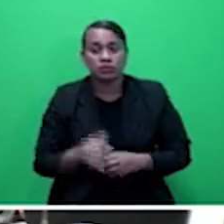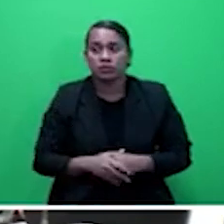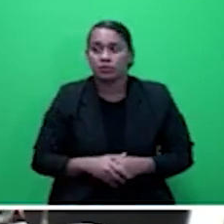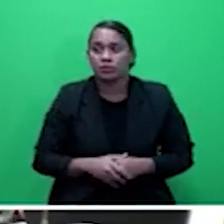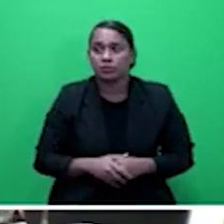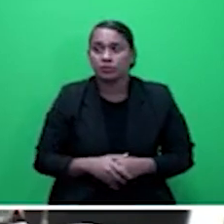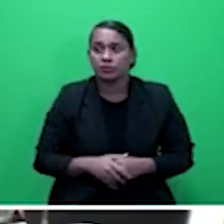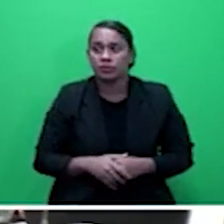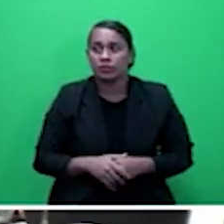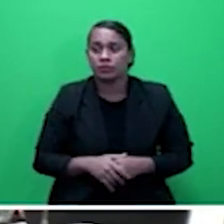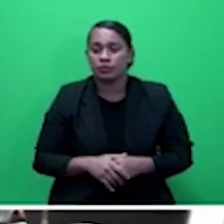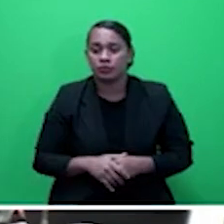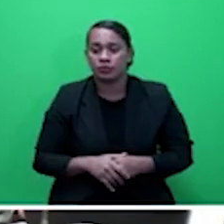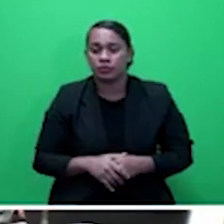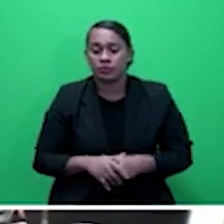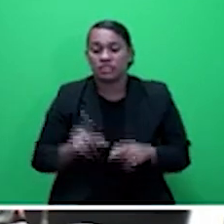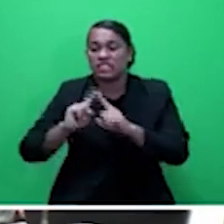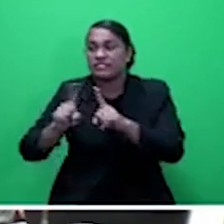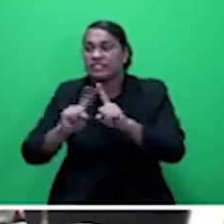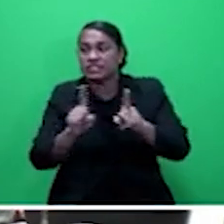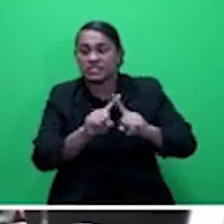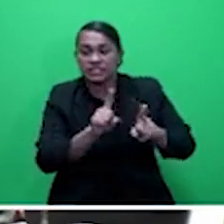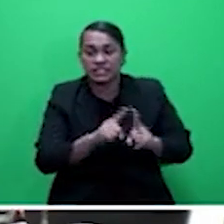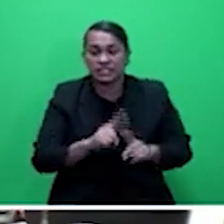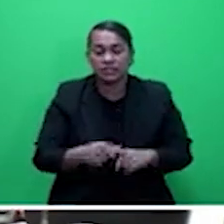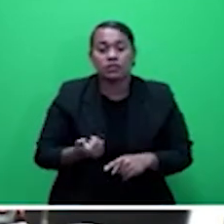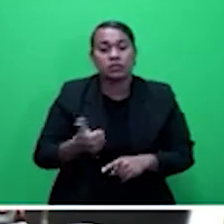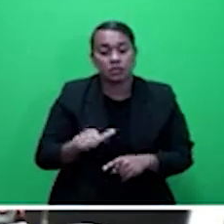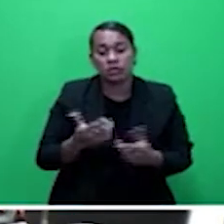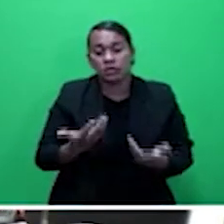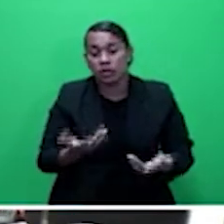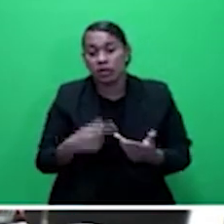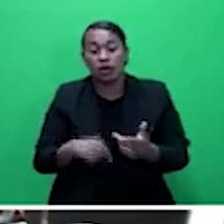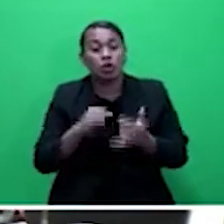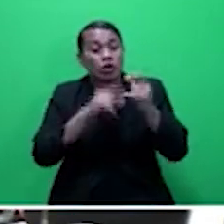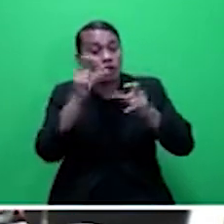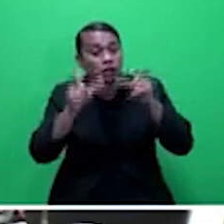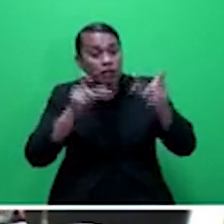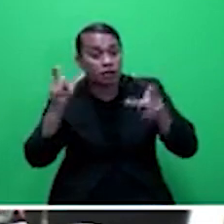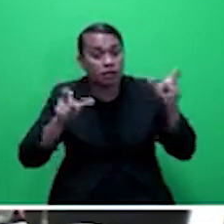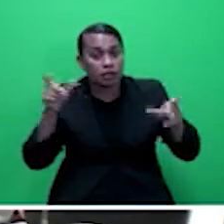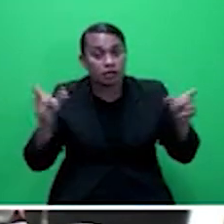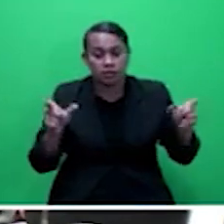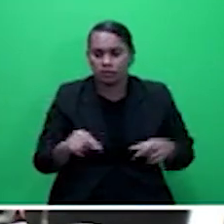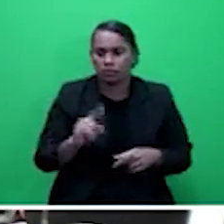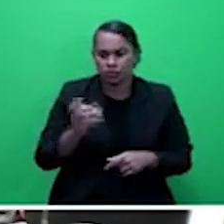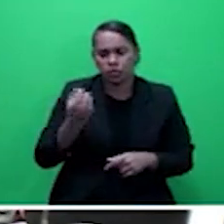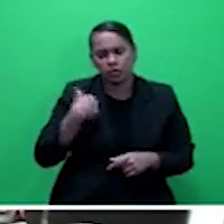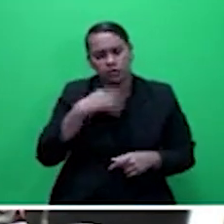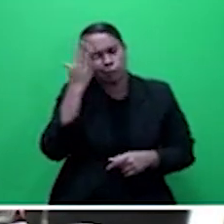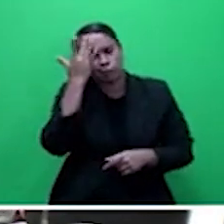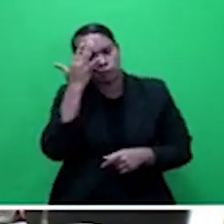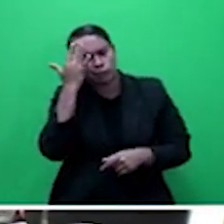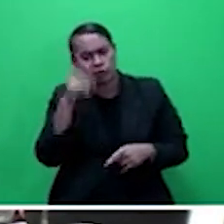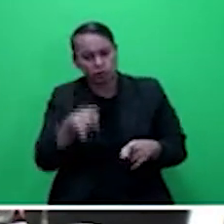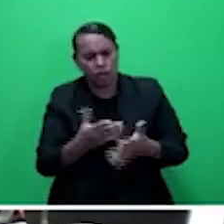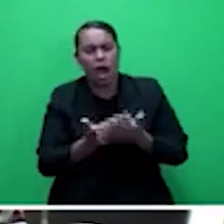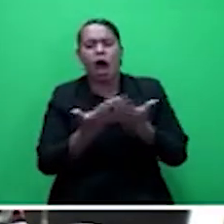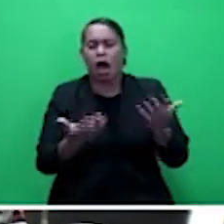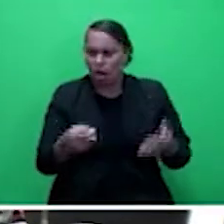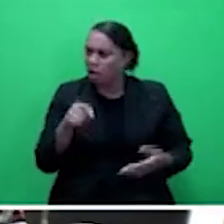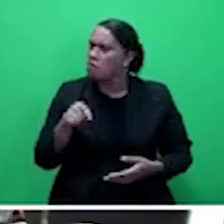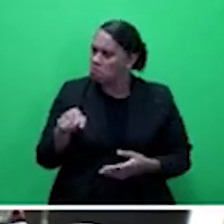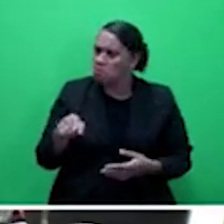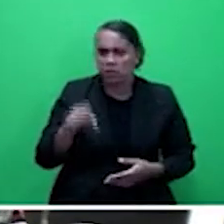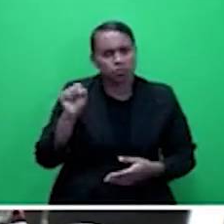industry stakeholders. And I think it's quite applicable in terms of the setting that we're actually in now. Honorable Speaker, I acknowledge